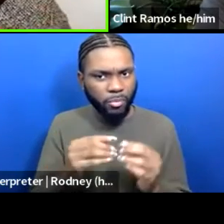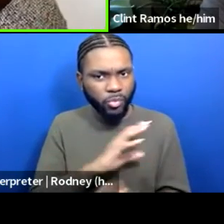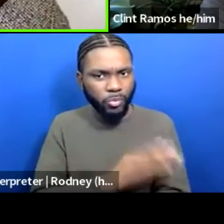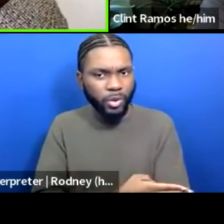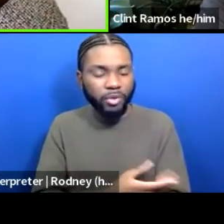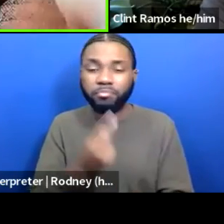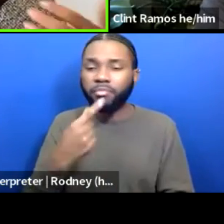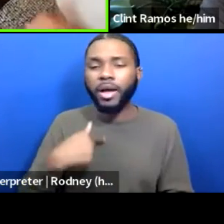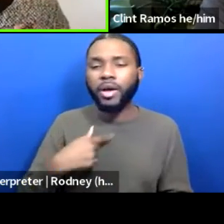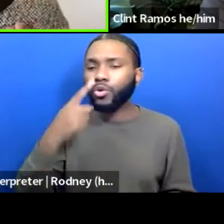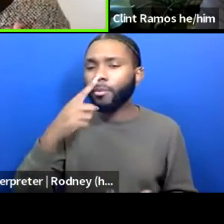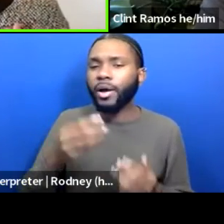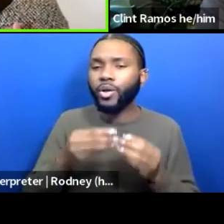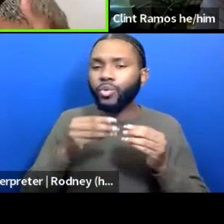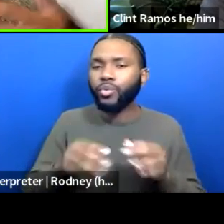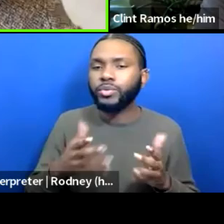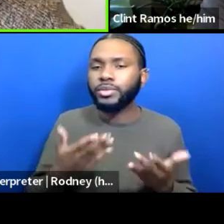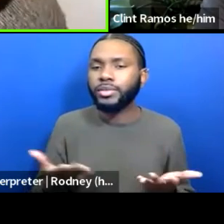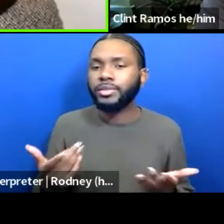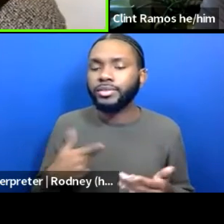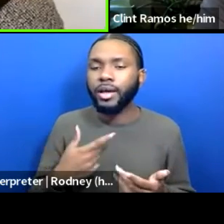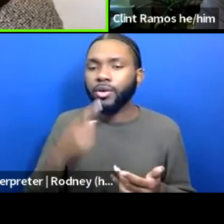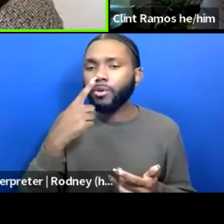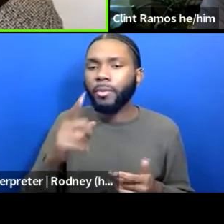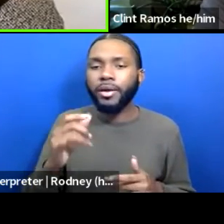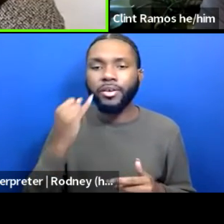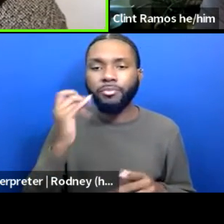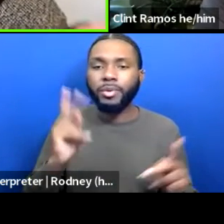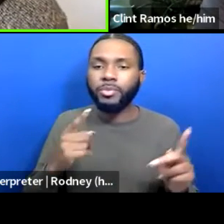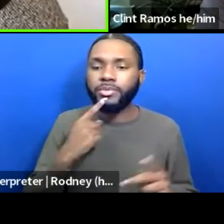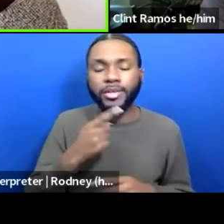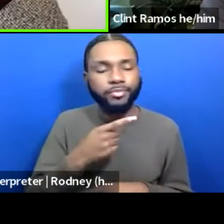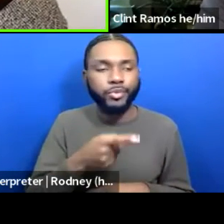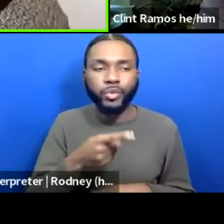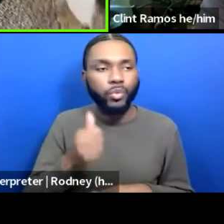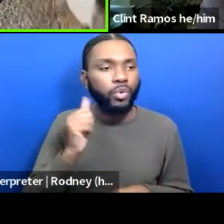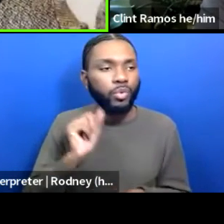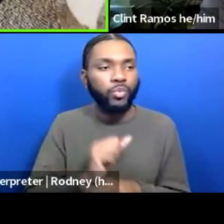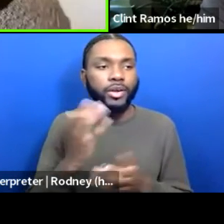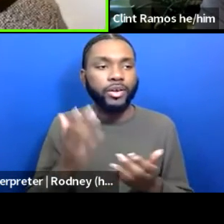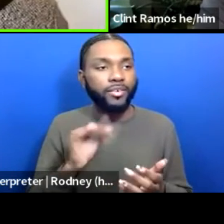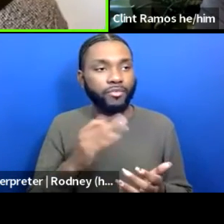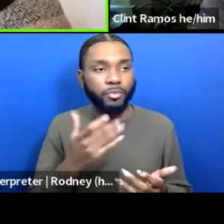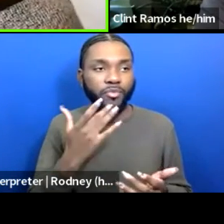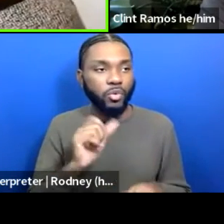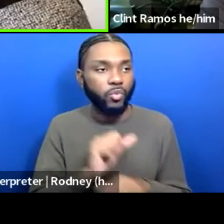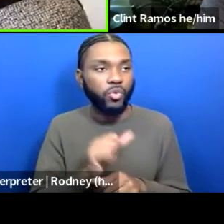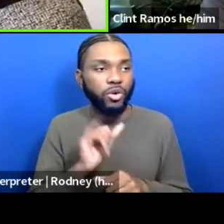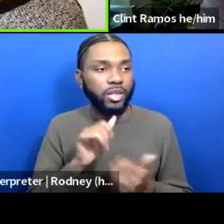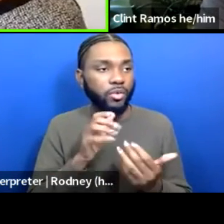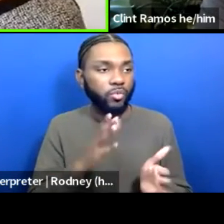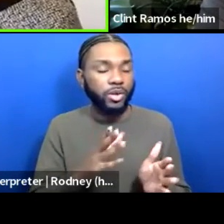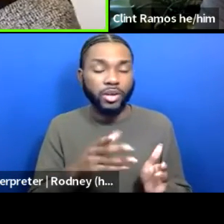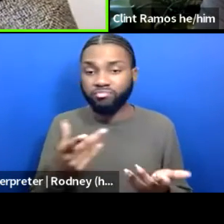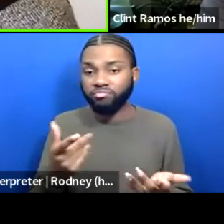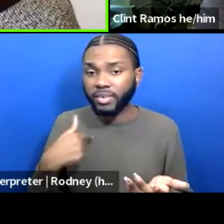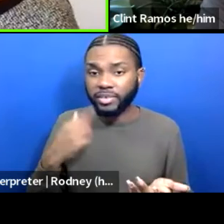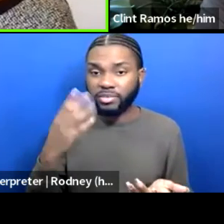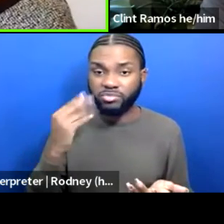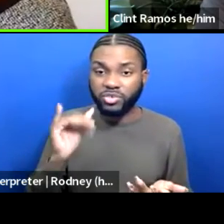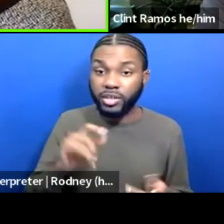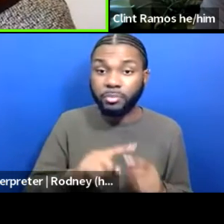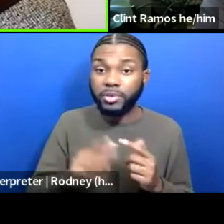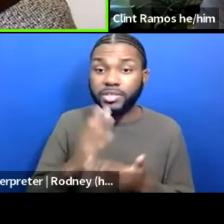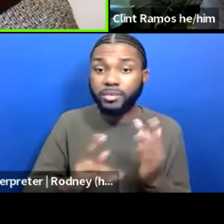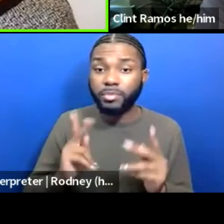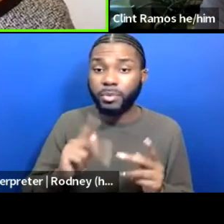mind losing things. I don't mind people saying, you're not going to work here if you want to work in that way. And I've taken that hit. There are people who, who don't have